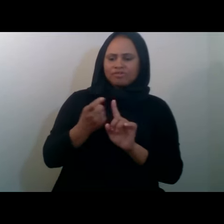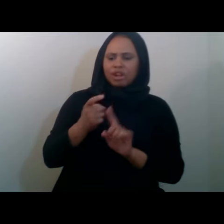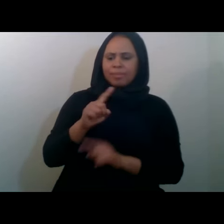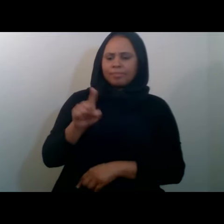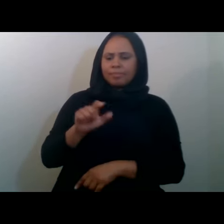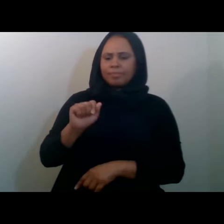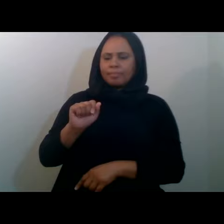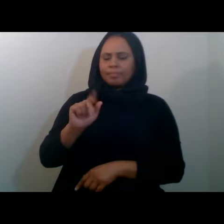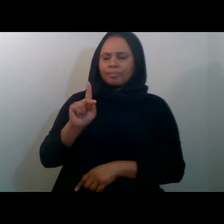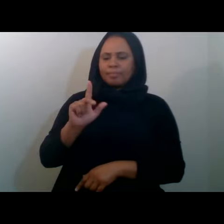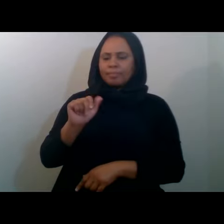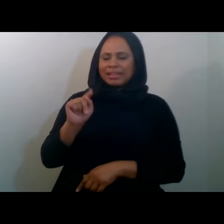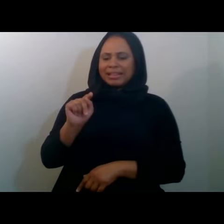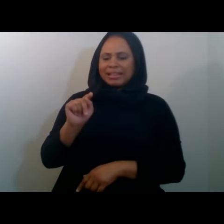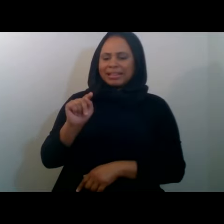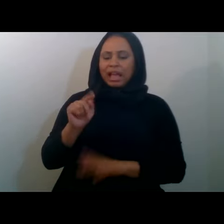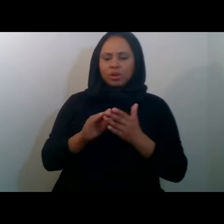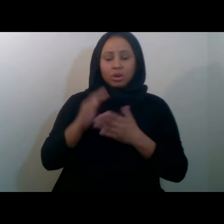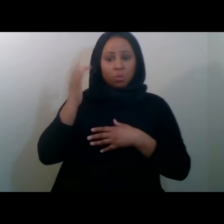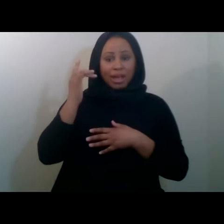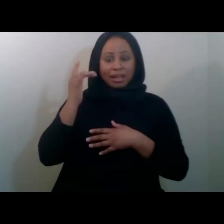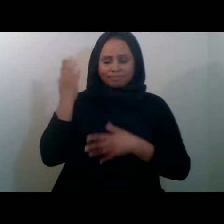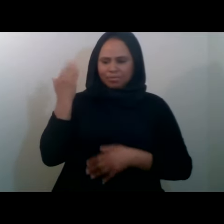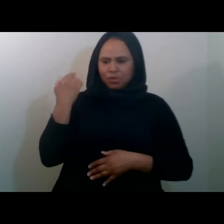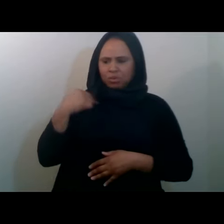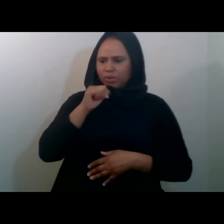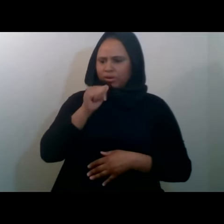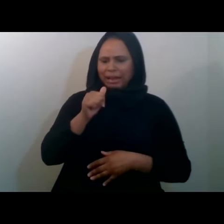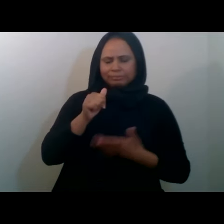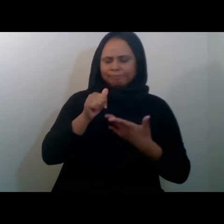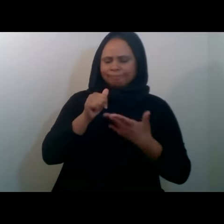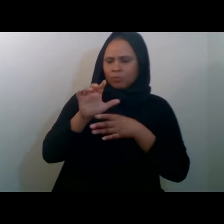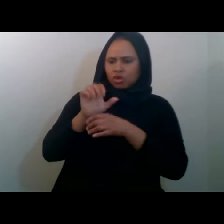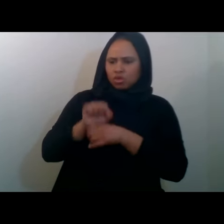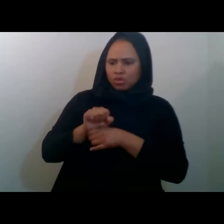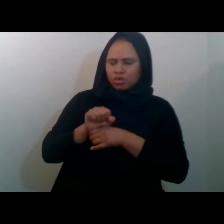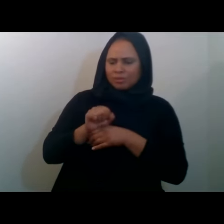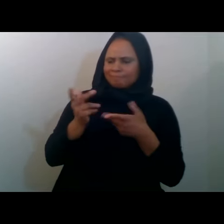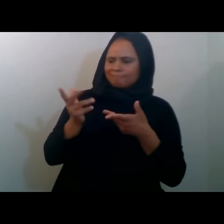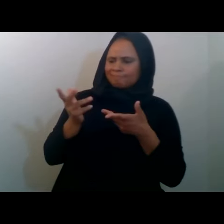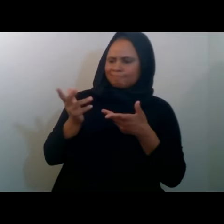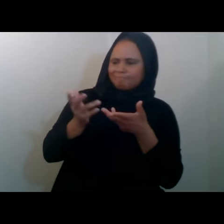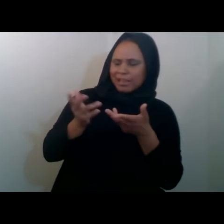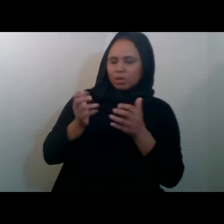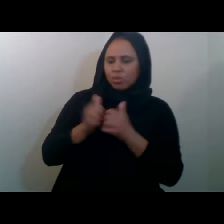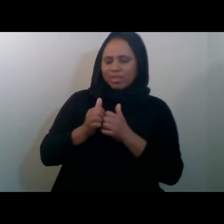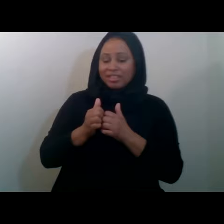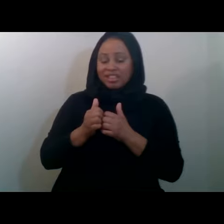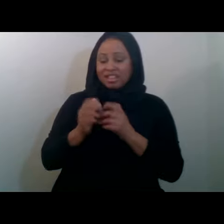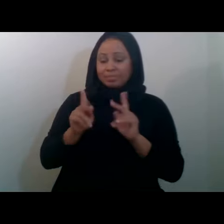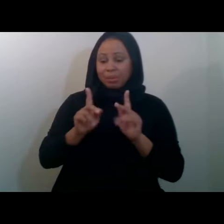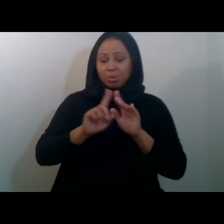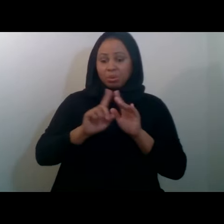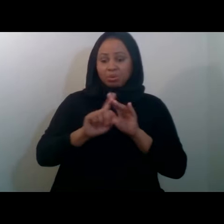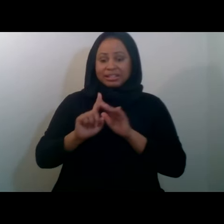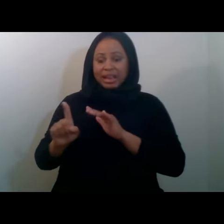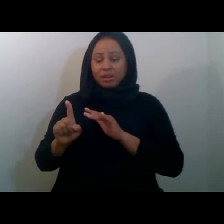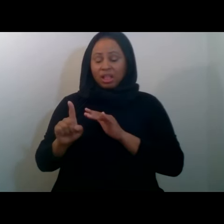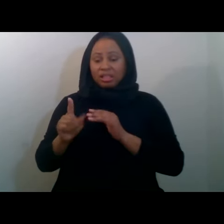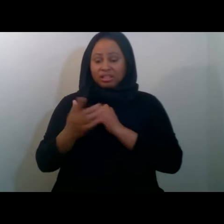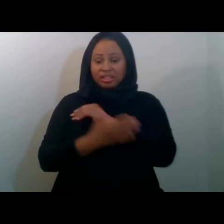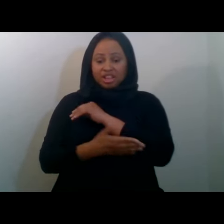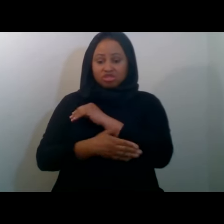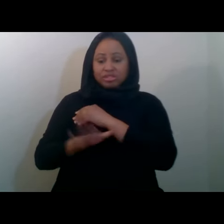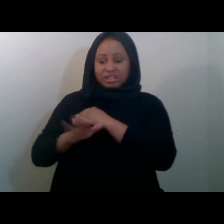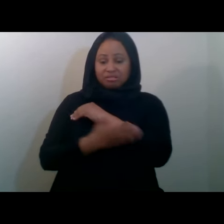dealing with war-torn countries, and we were mostly dealing with very local entities that